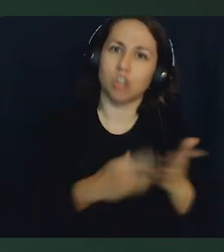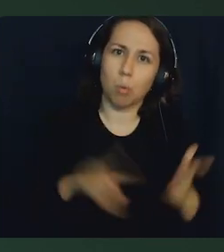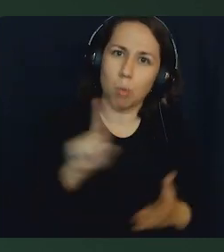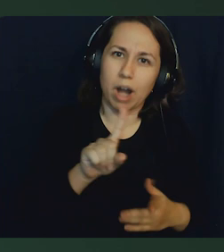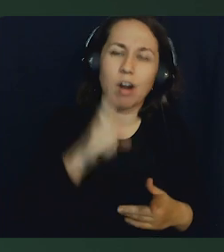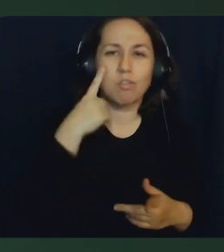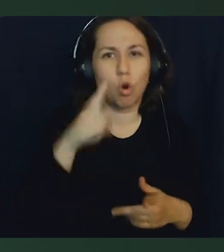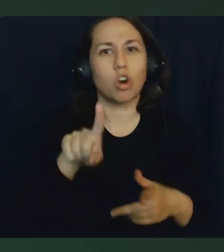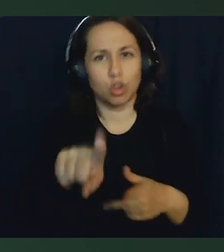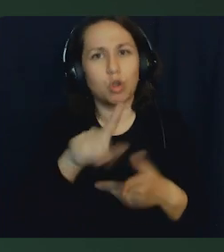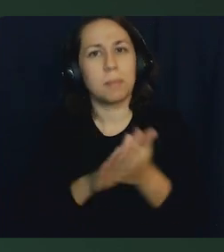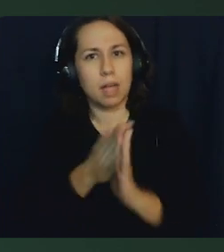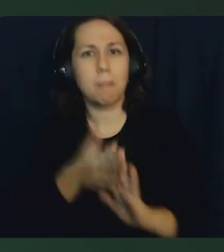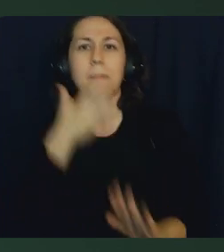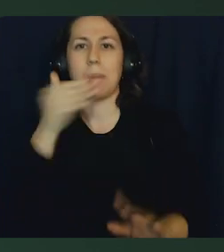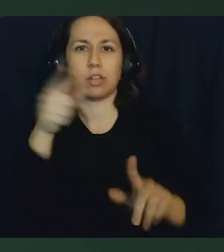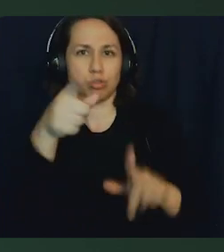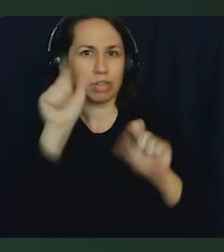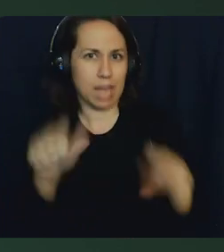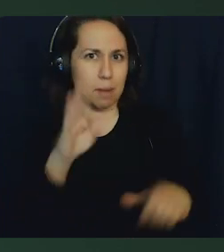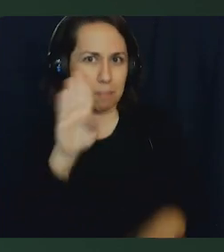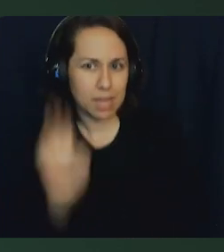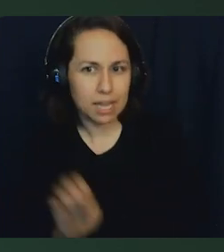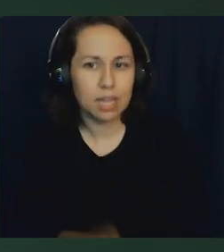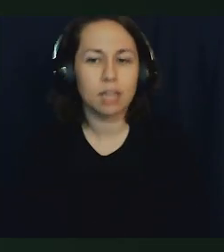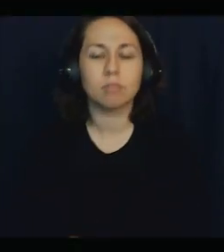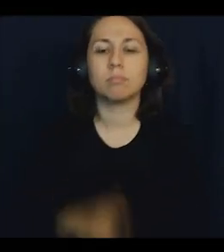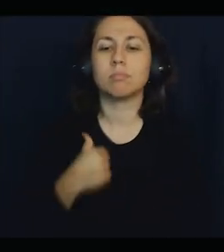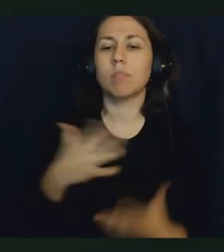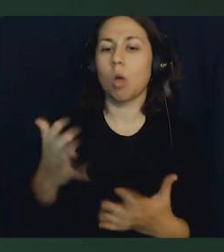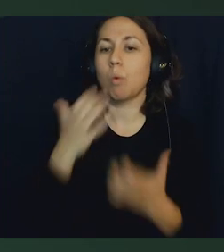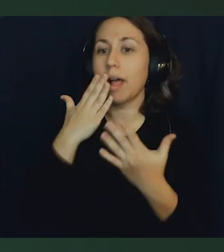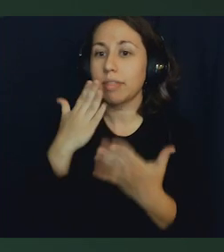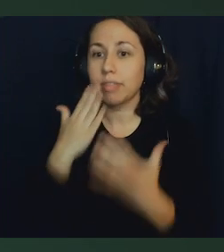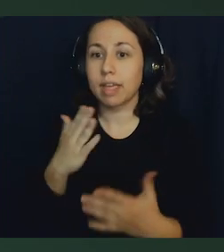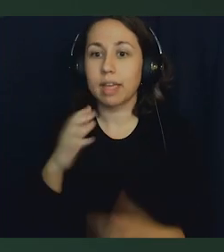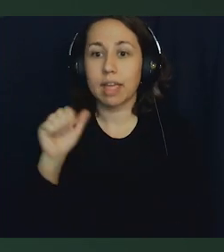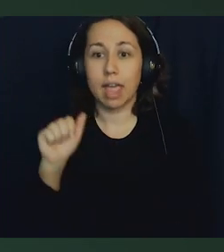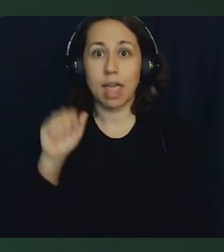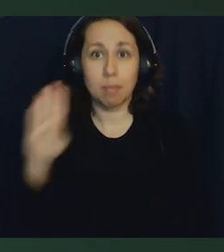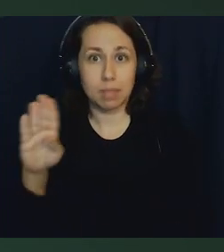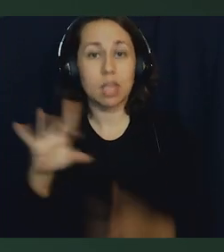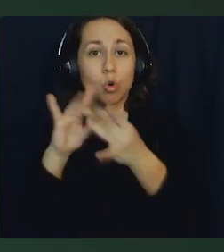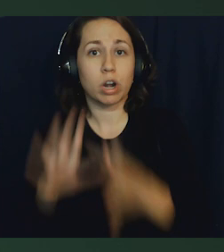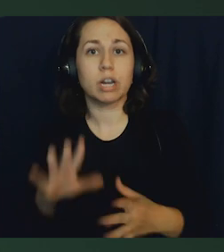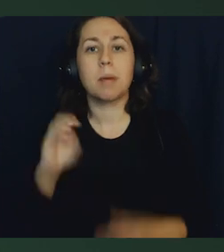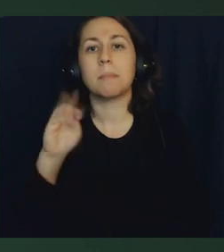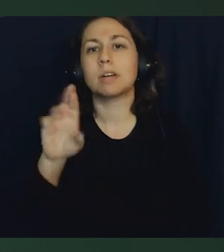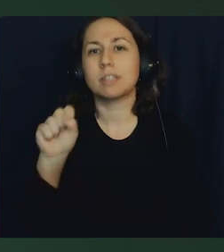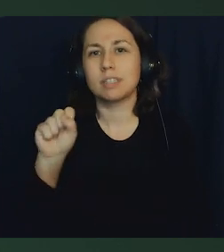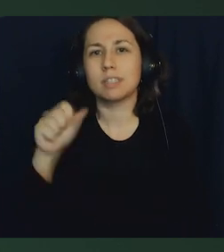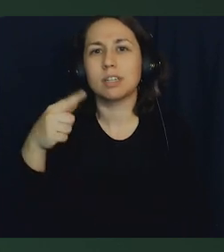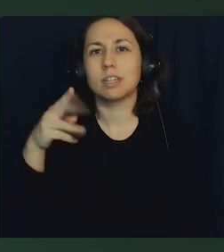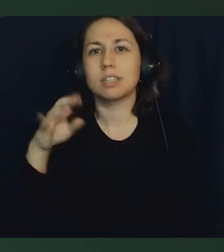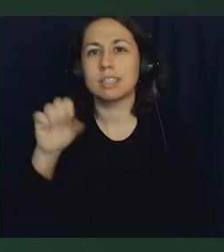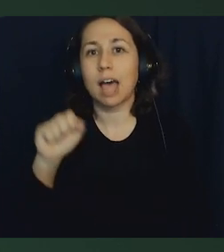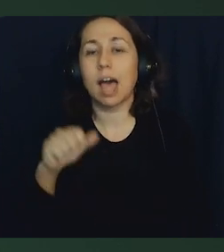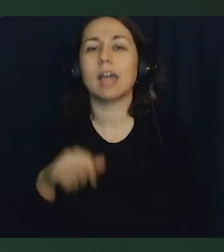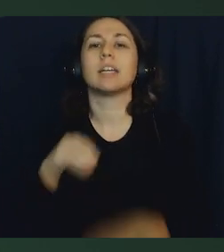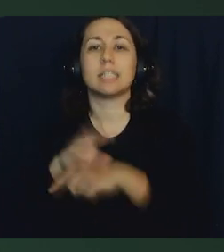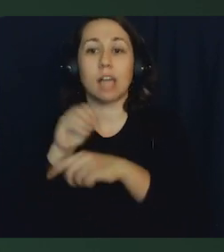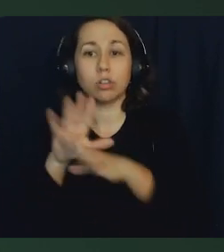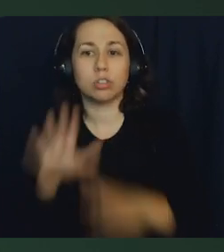need to start somewhere in order for you to become the best that you can be. I would like to thank the IAB coordinator, Mrs.